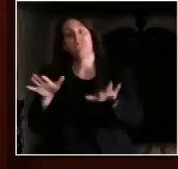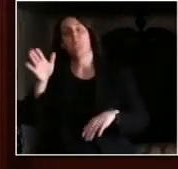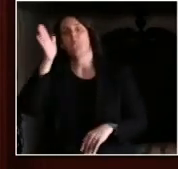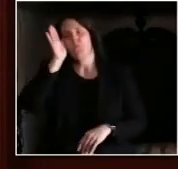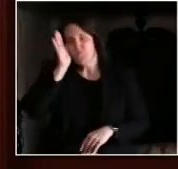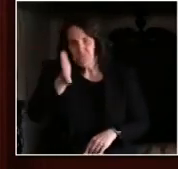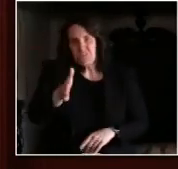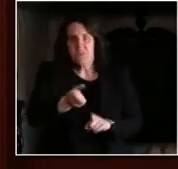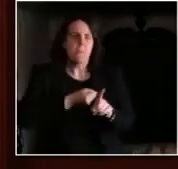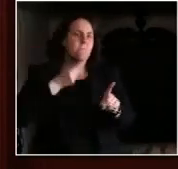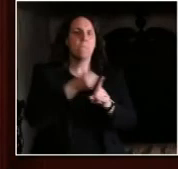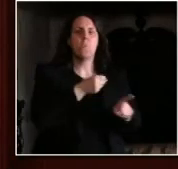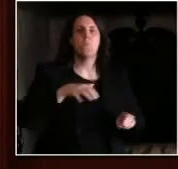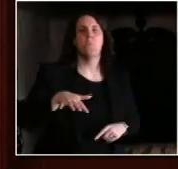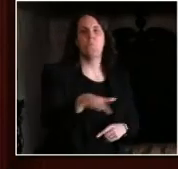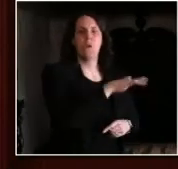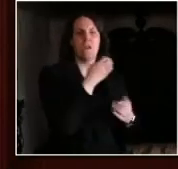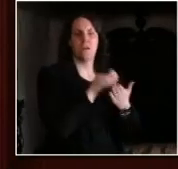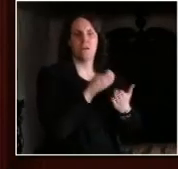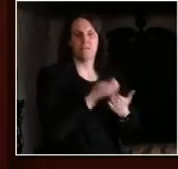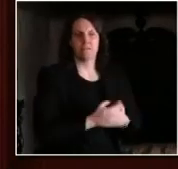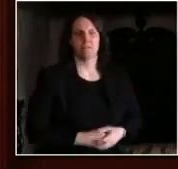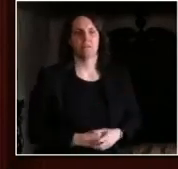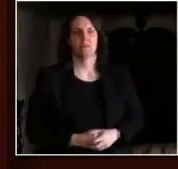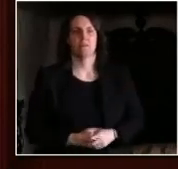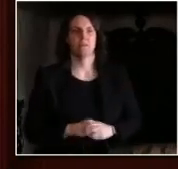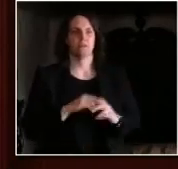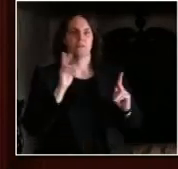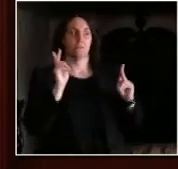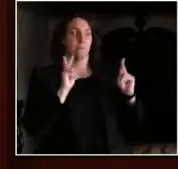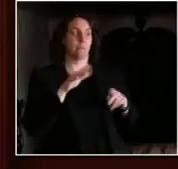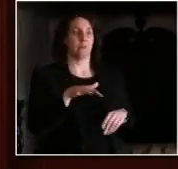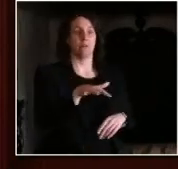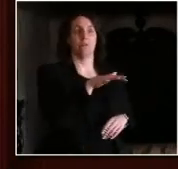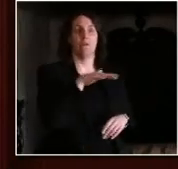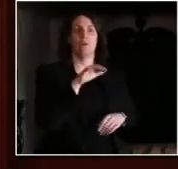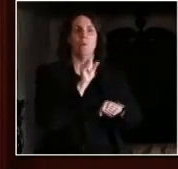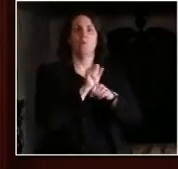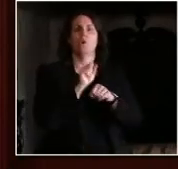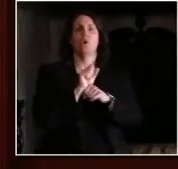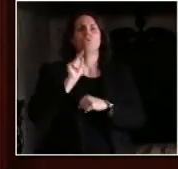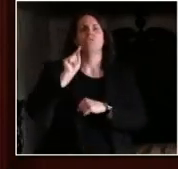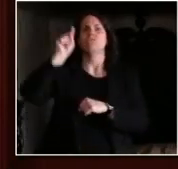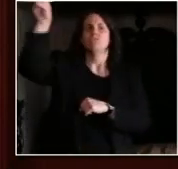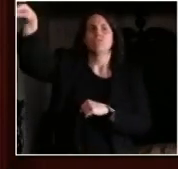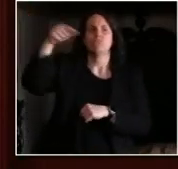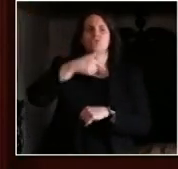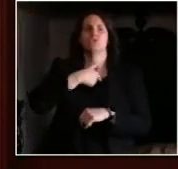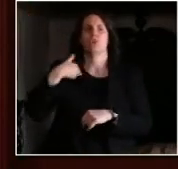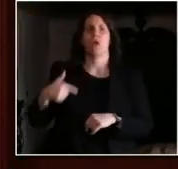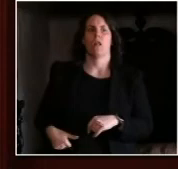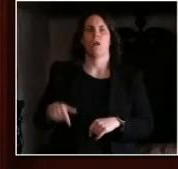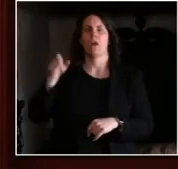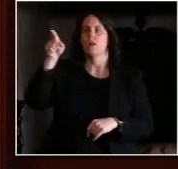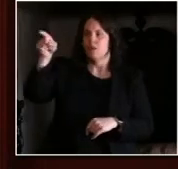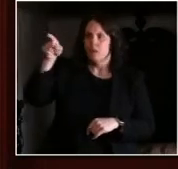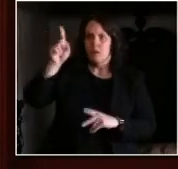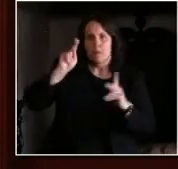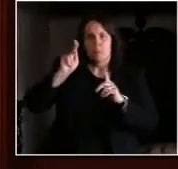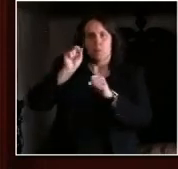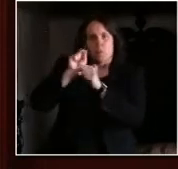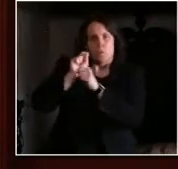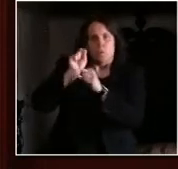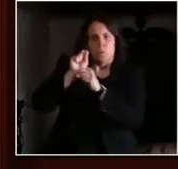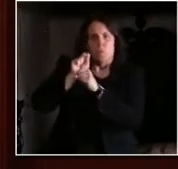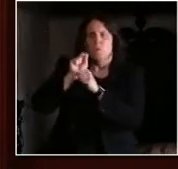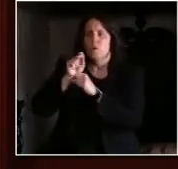China. And at that time, they informed me that all of their employees in China were being told to stay at home, and the factories were being closed. So